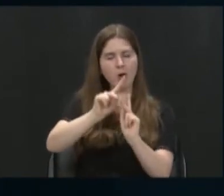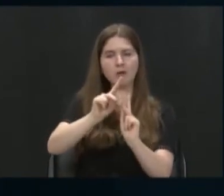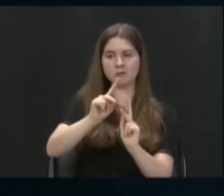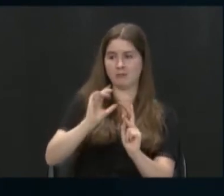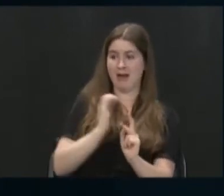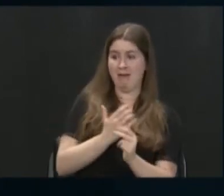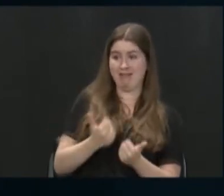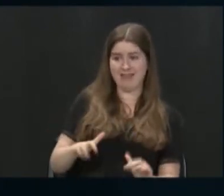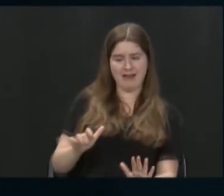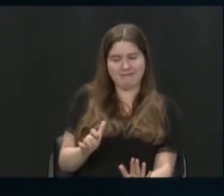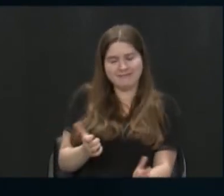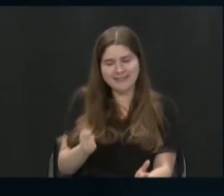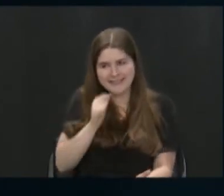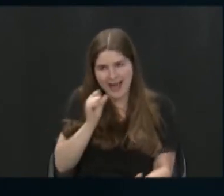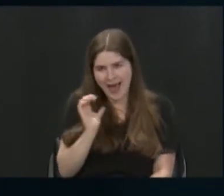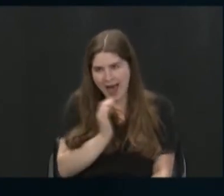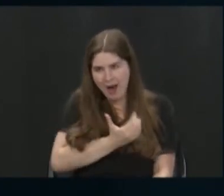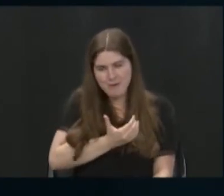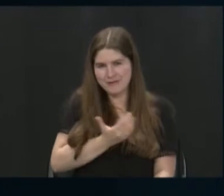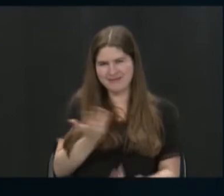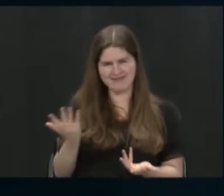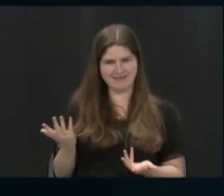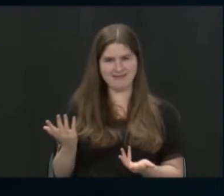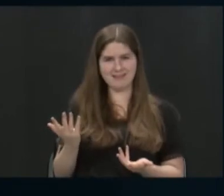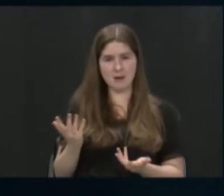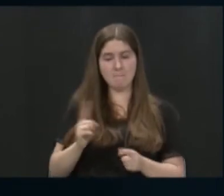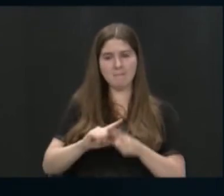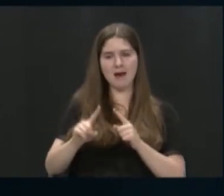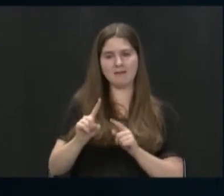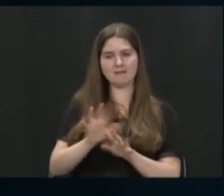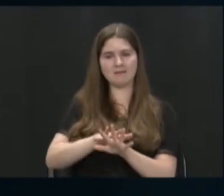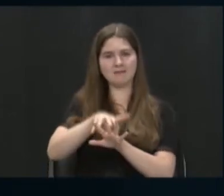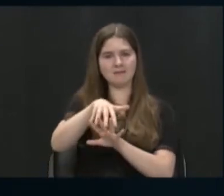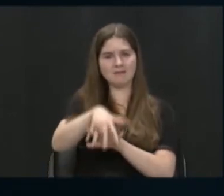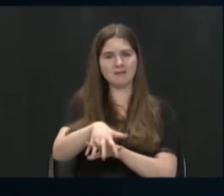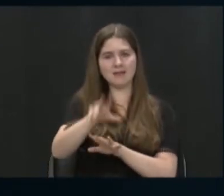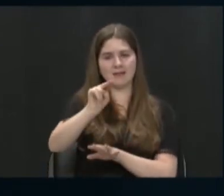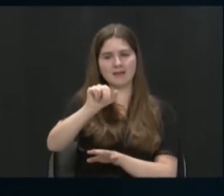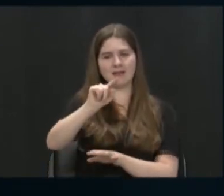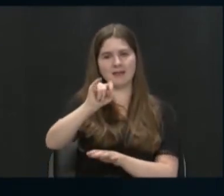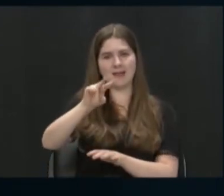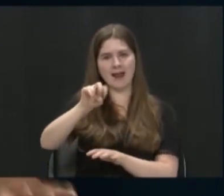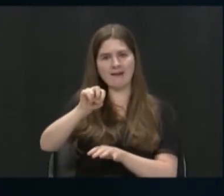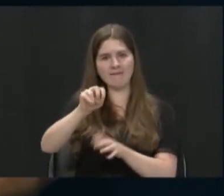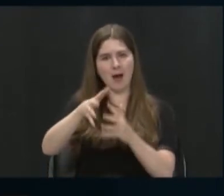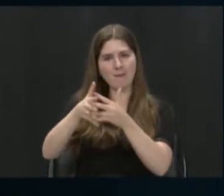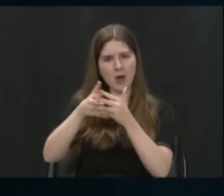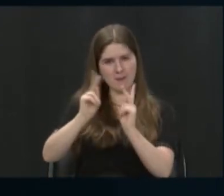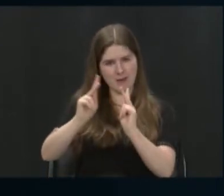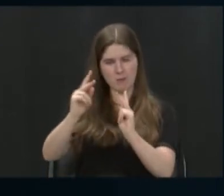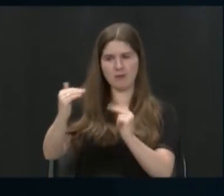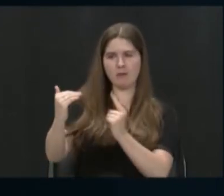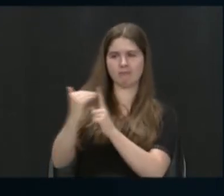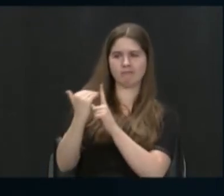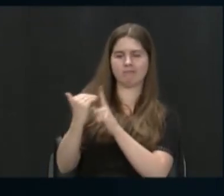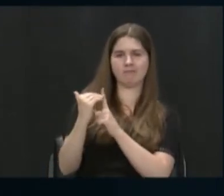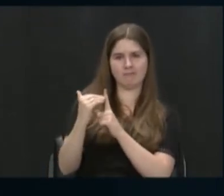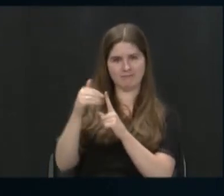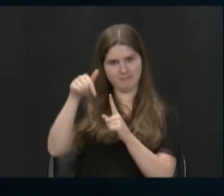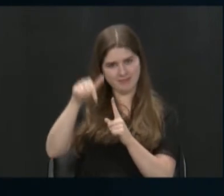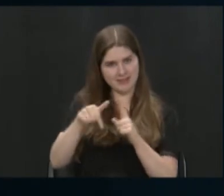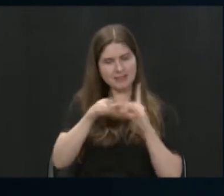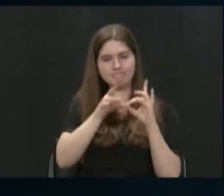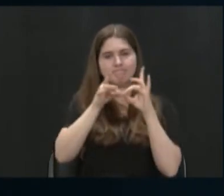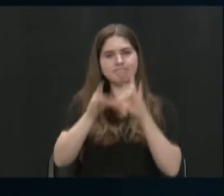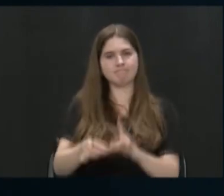which really isn't ours to begin with, but our Native American ancestors would remind us that, right, this belongs.